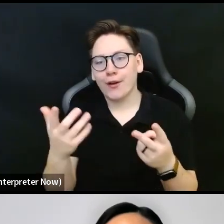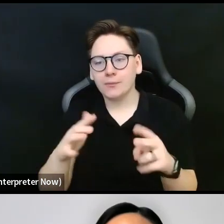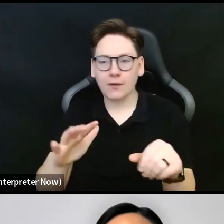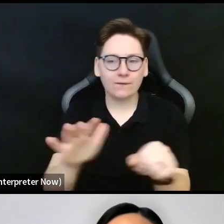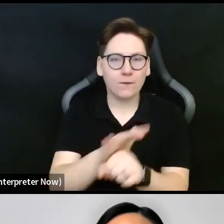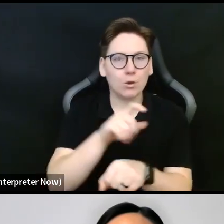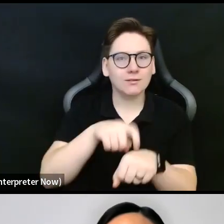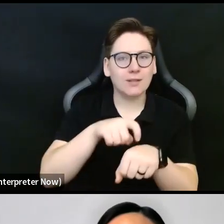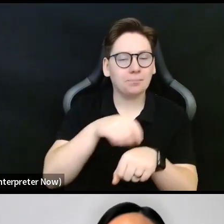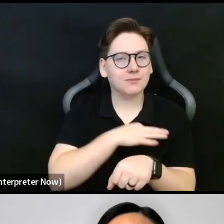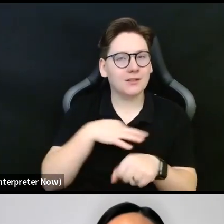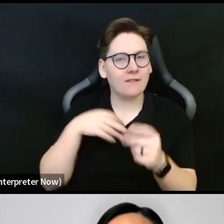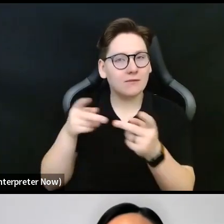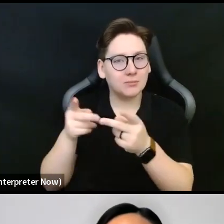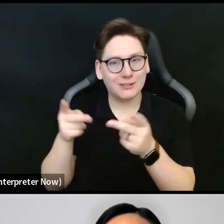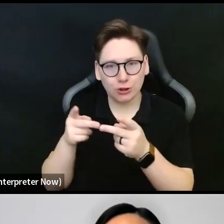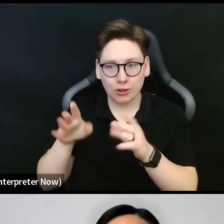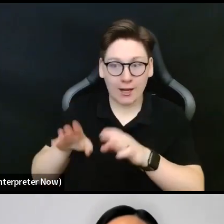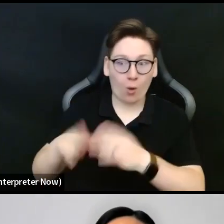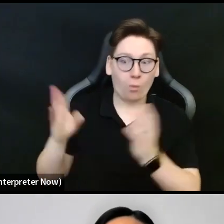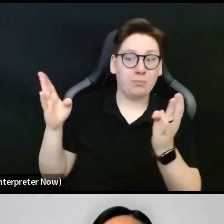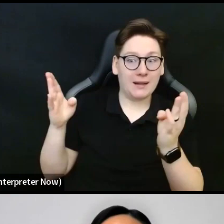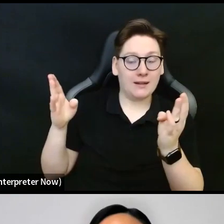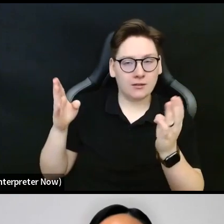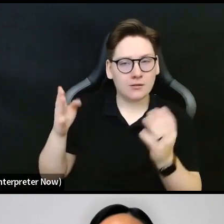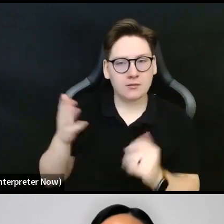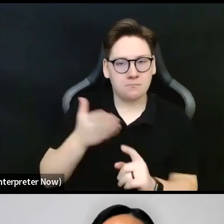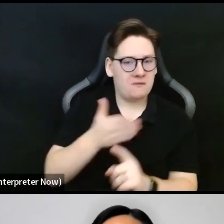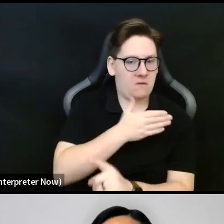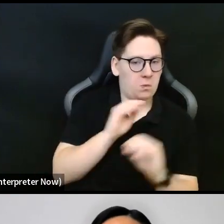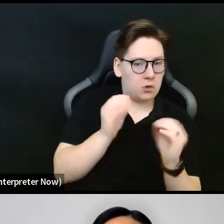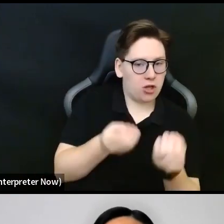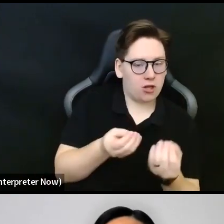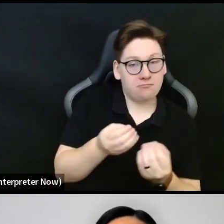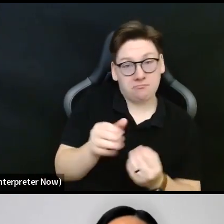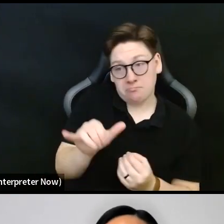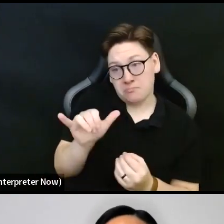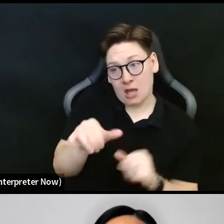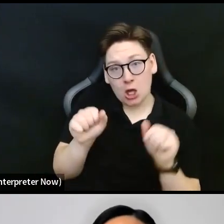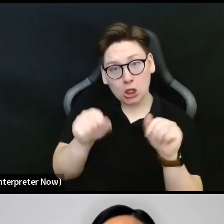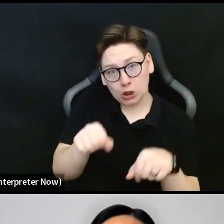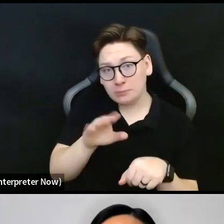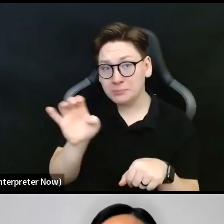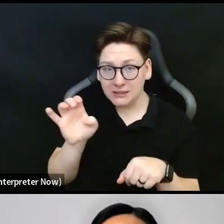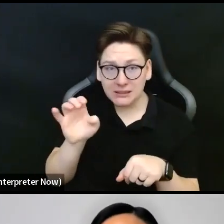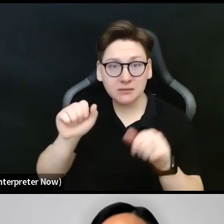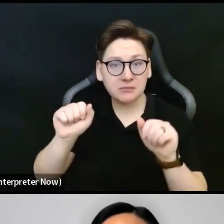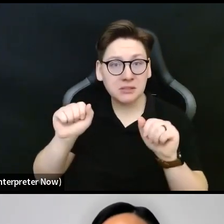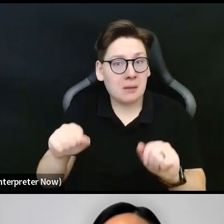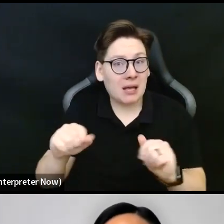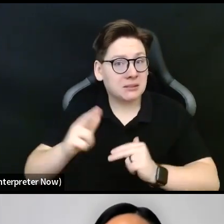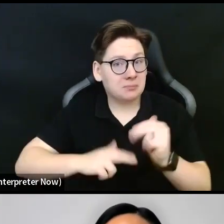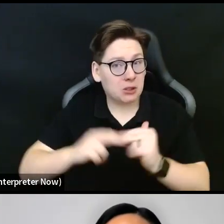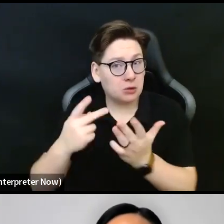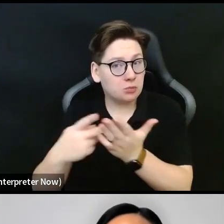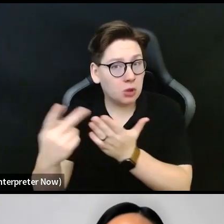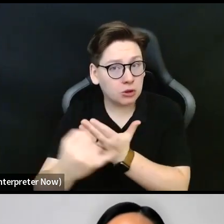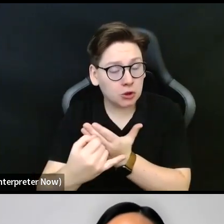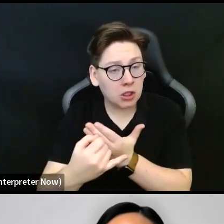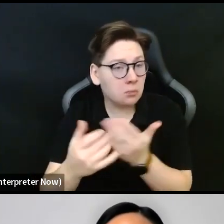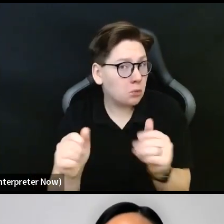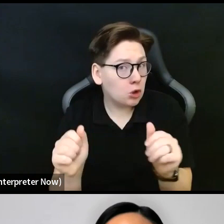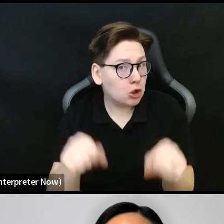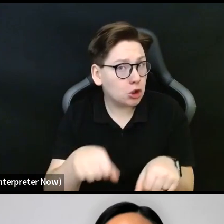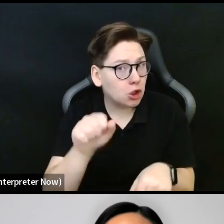time staff position where they may not have had one previously. That in and of itself could be a capacity building project, but more often